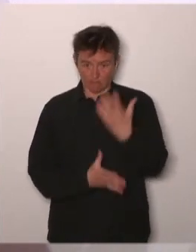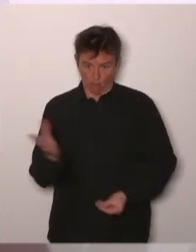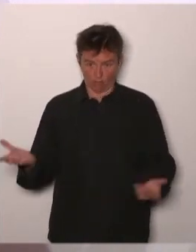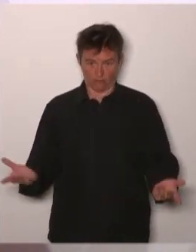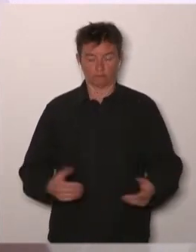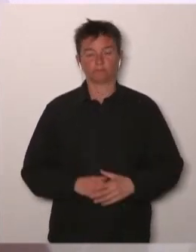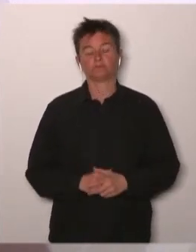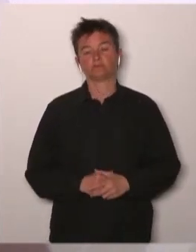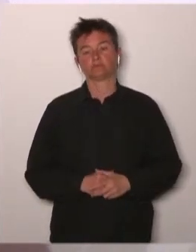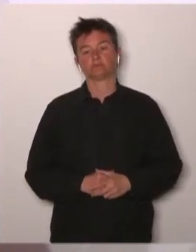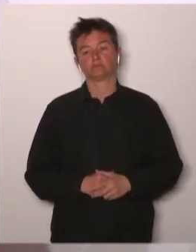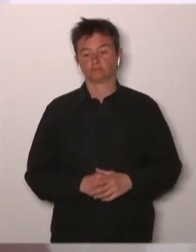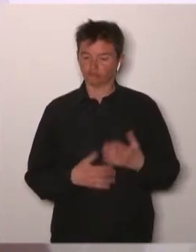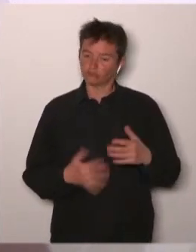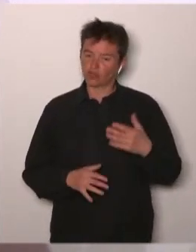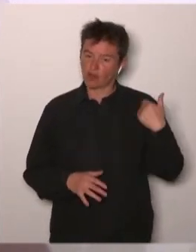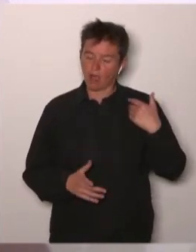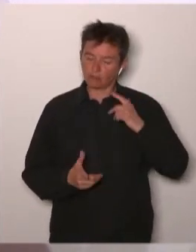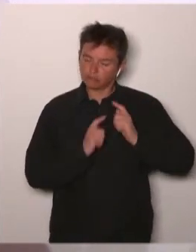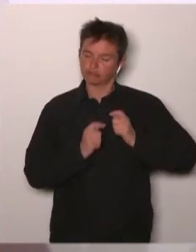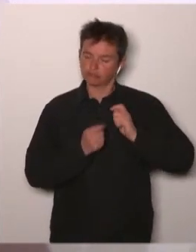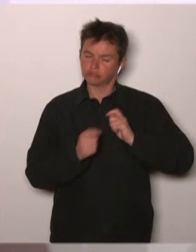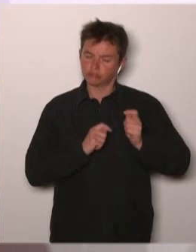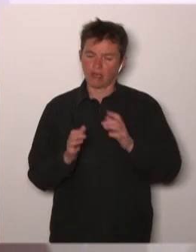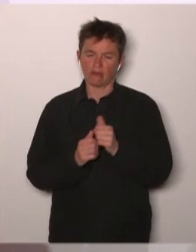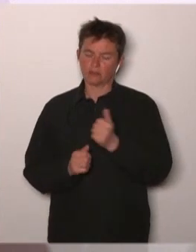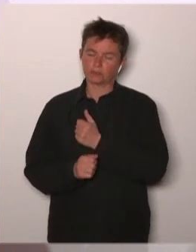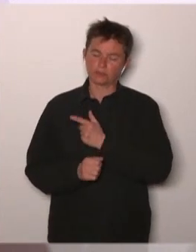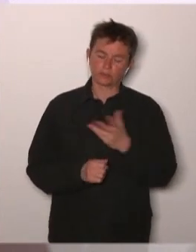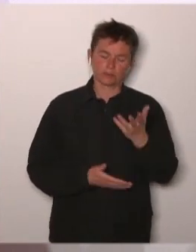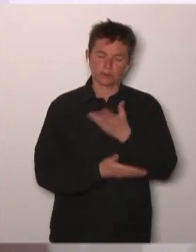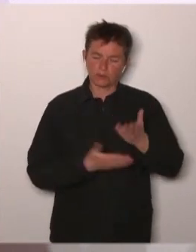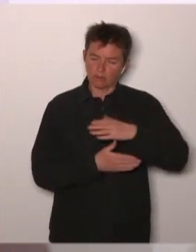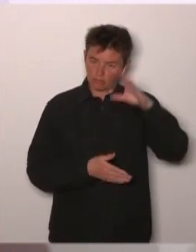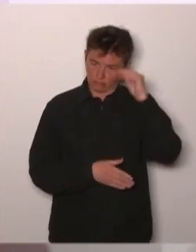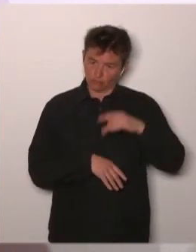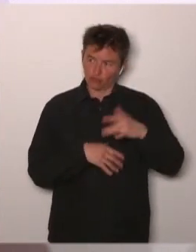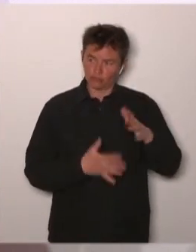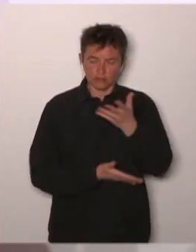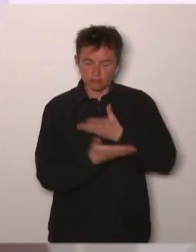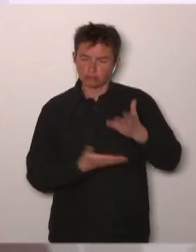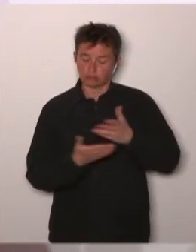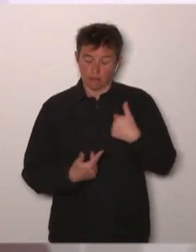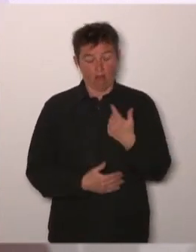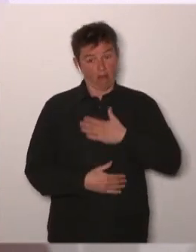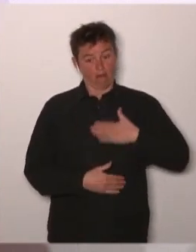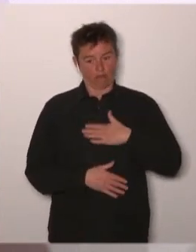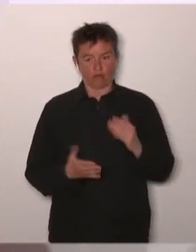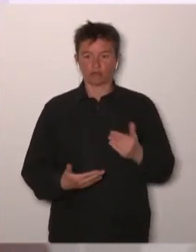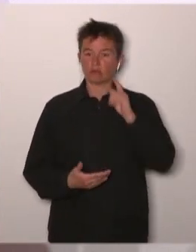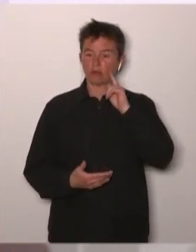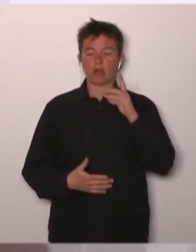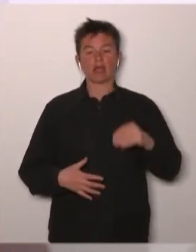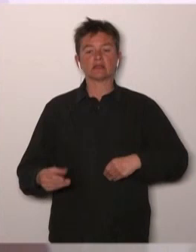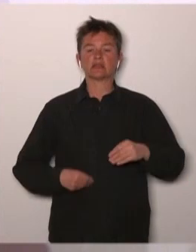discussion with many of the stakeholders and I am pleased today because it was announced by the executive director of the